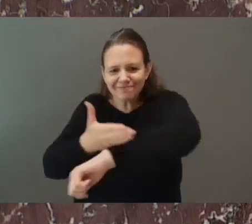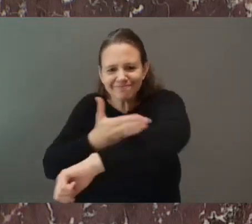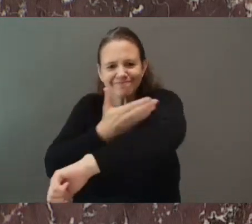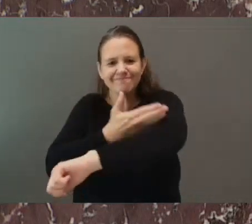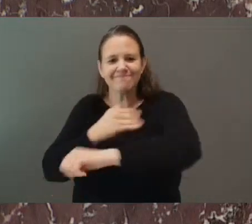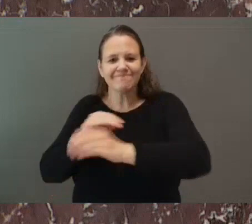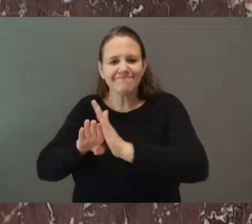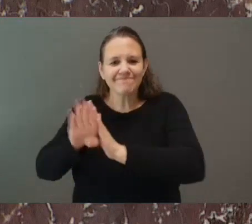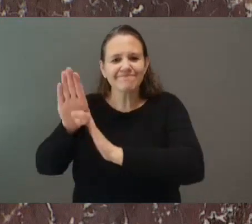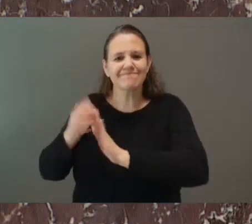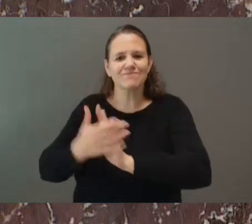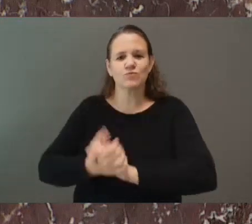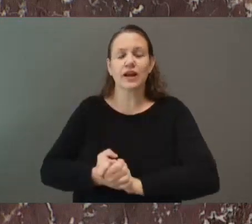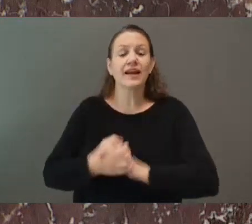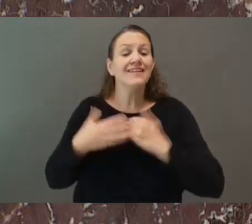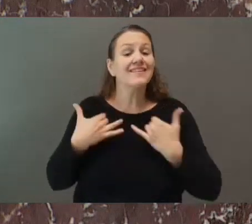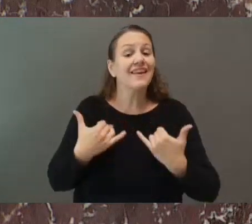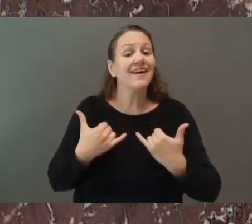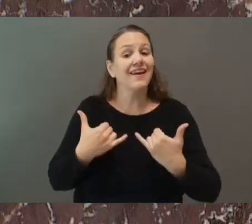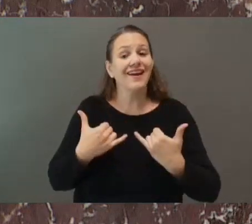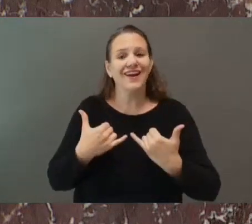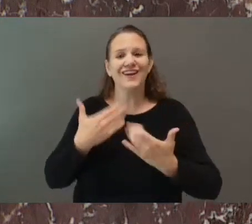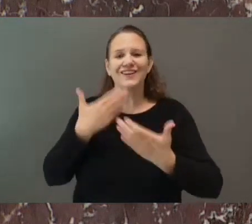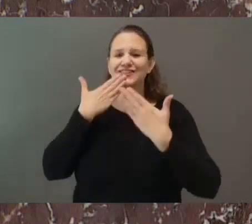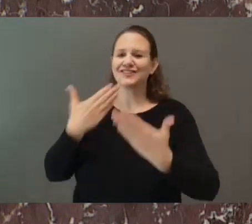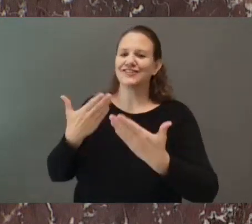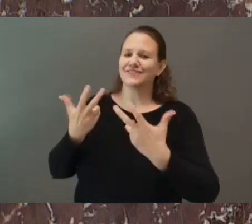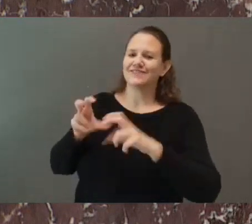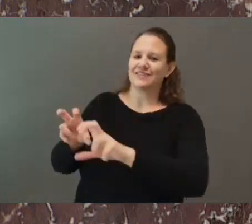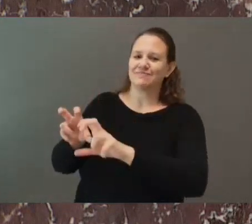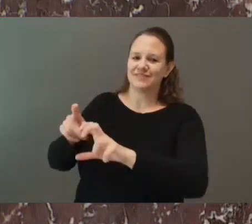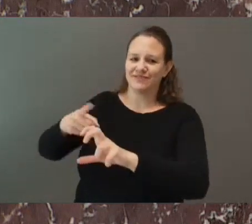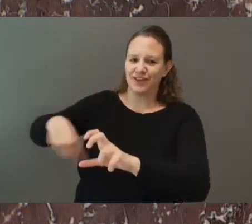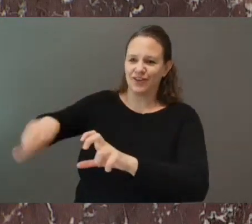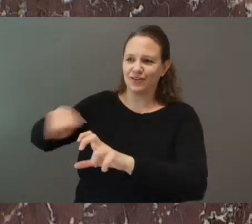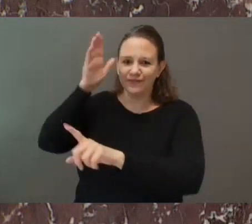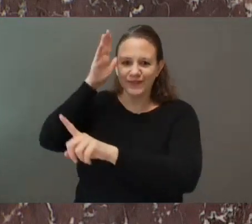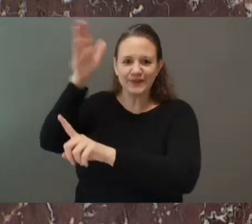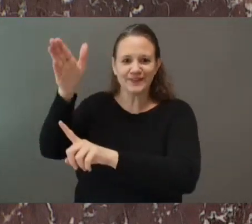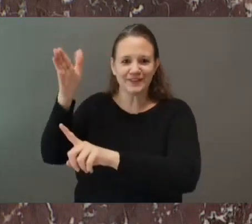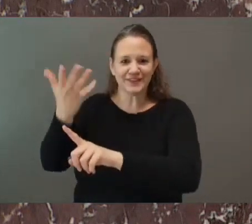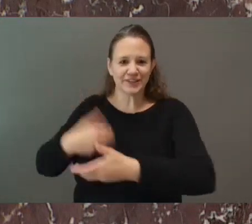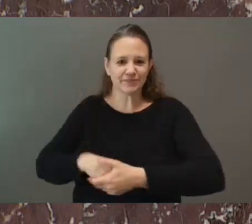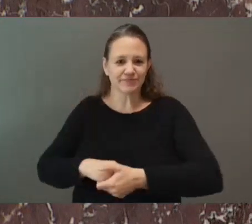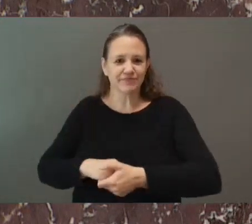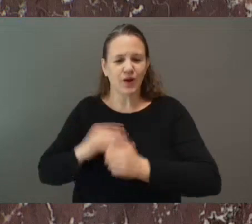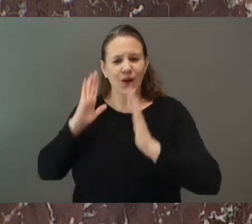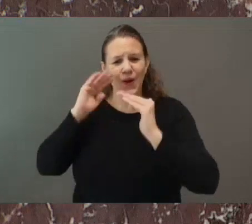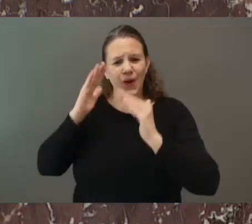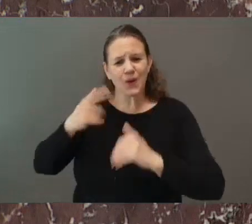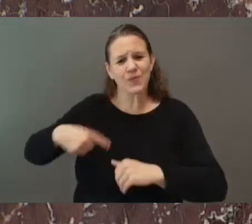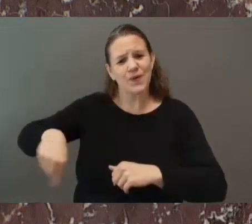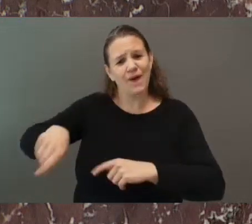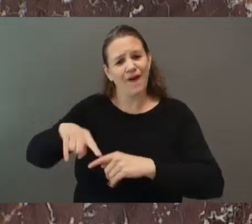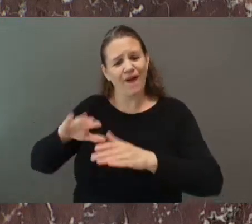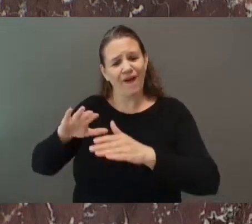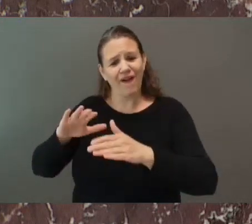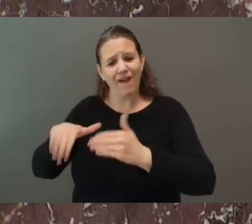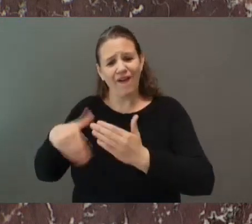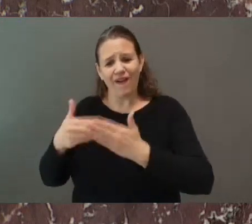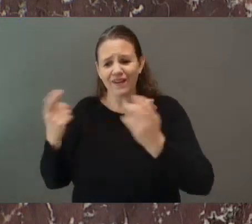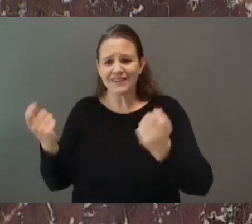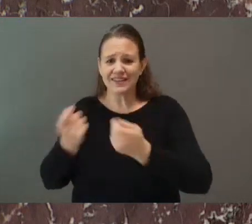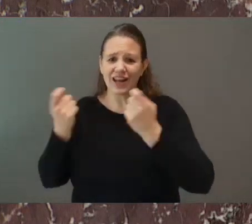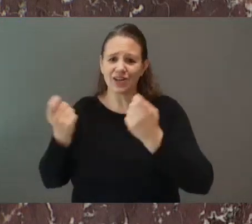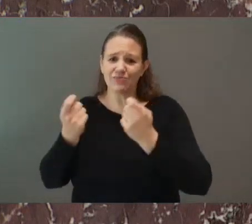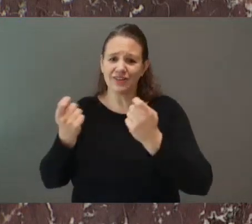remember this feeling of accomplishment in your upcoming ceremony for the rest of your life. Let this feeling be the